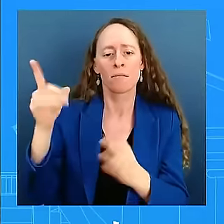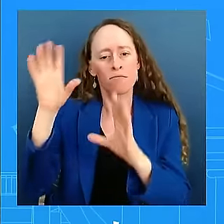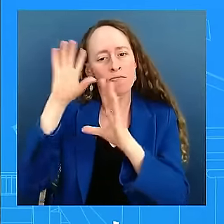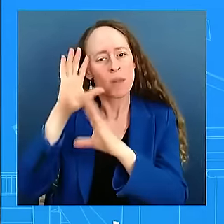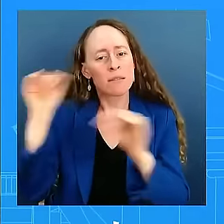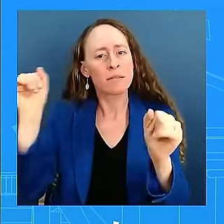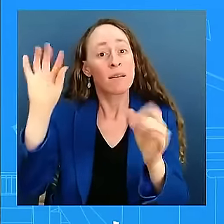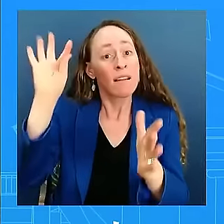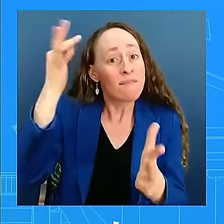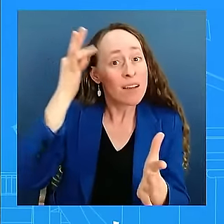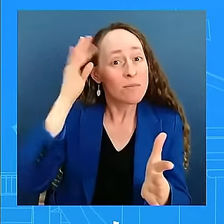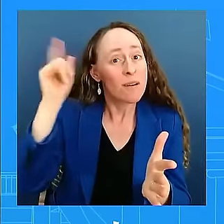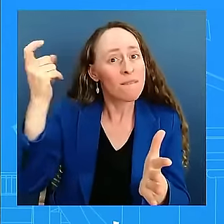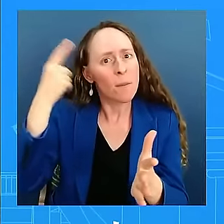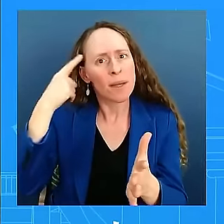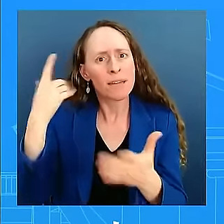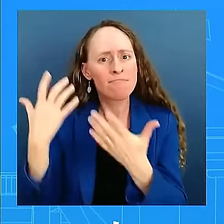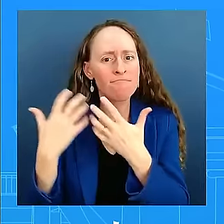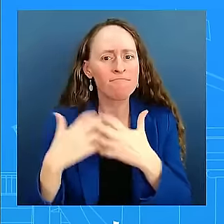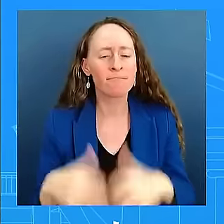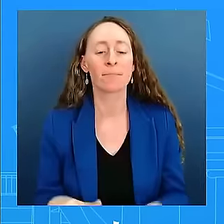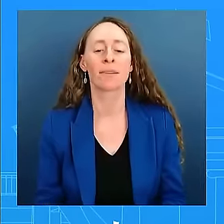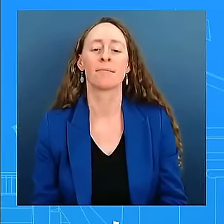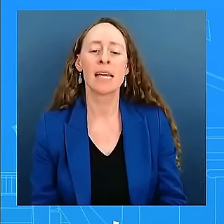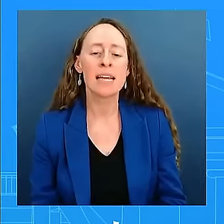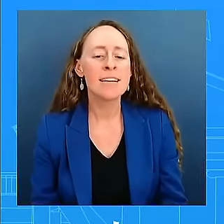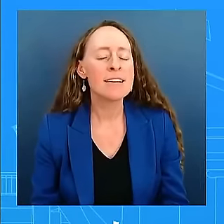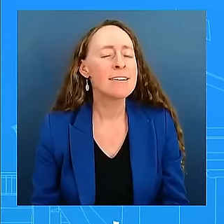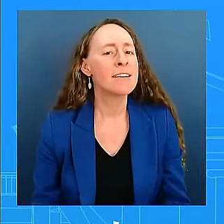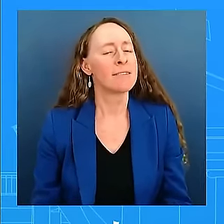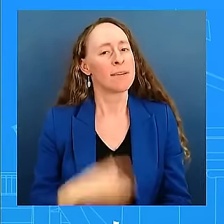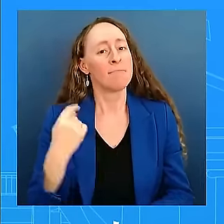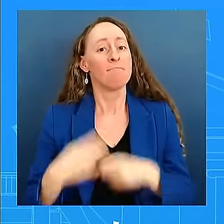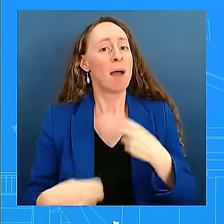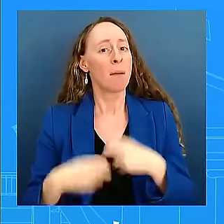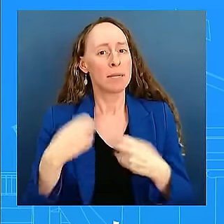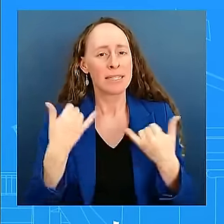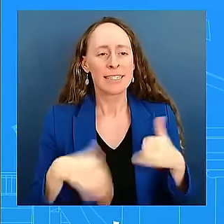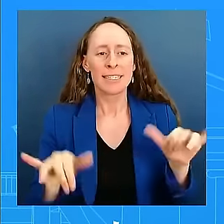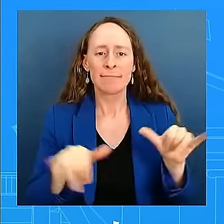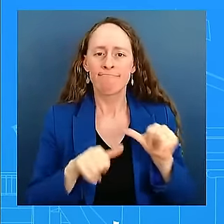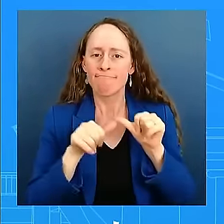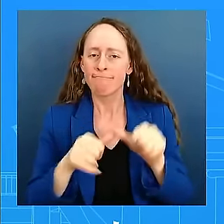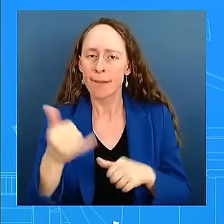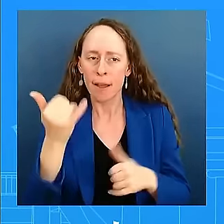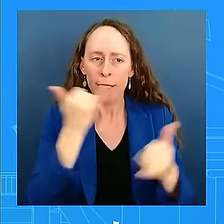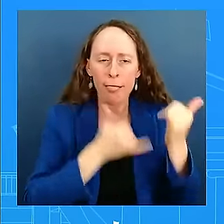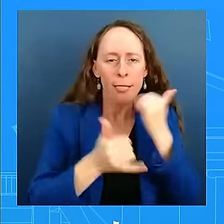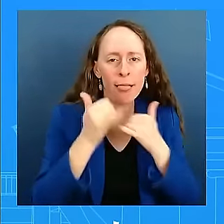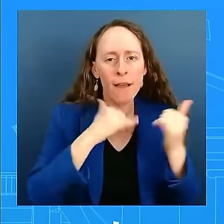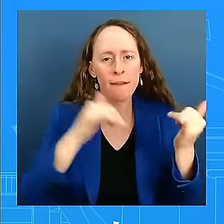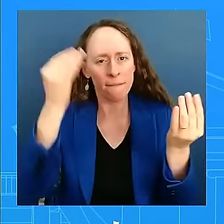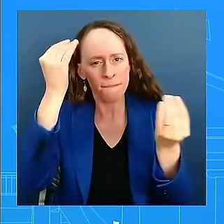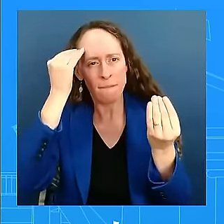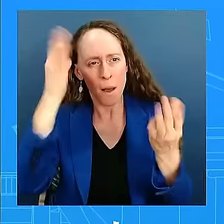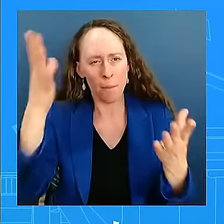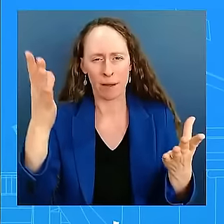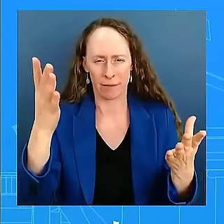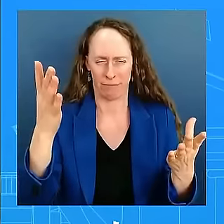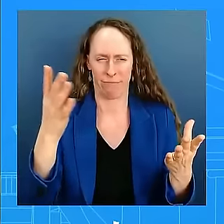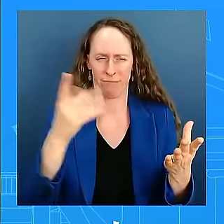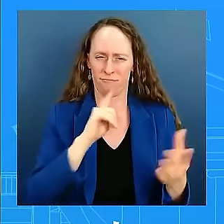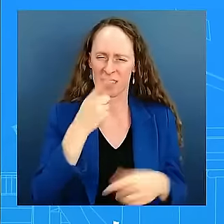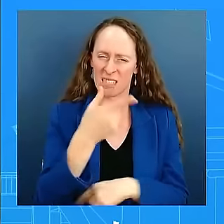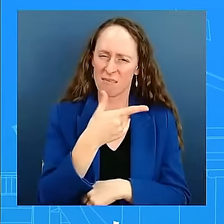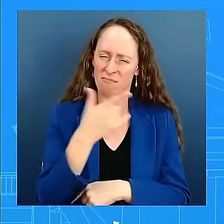you have this misinformation, disinformation that wants to tear it apart. And this is a time for communities to come together, for all of us to come